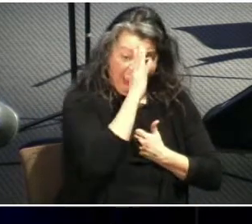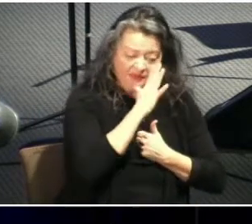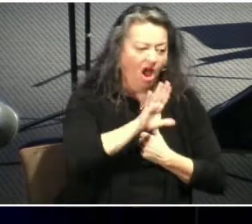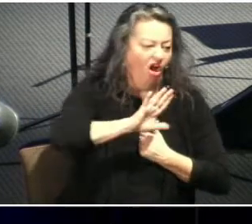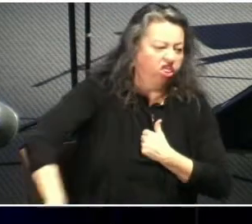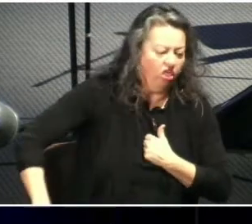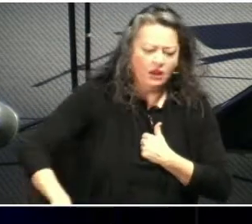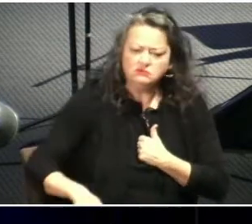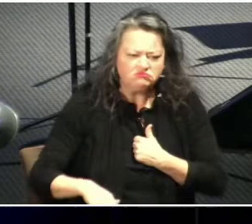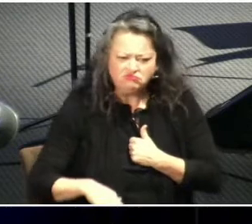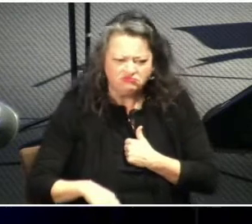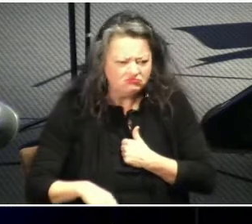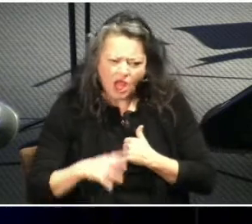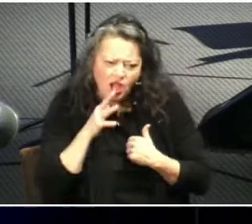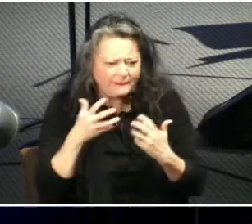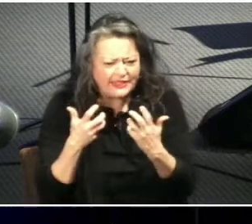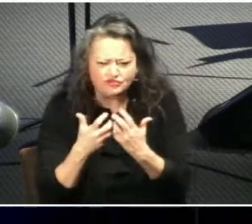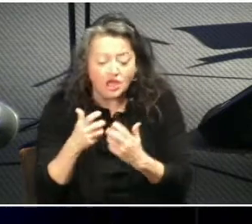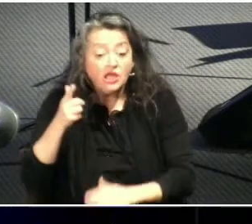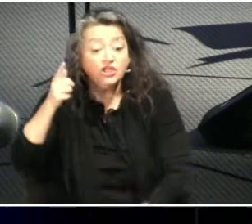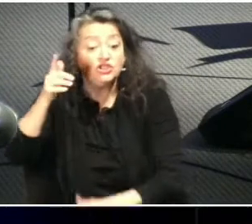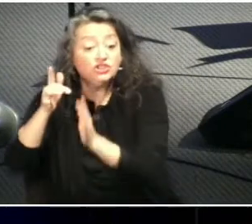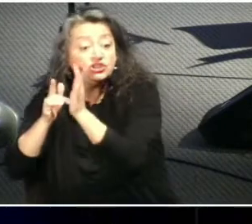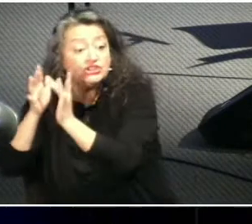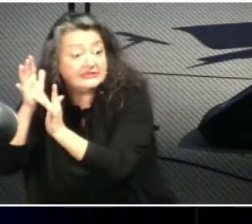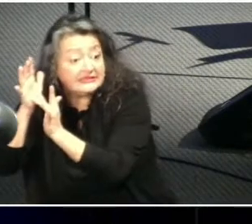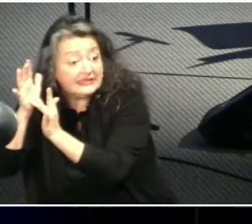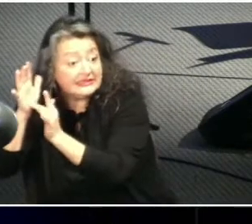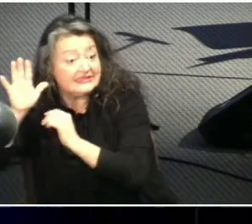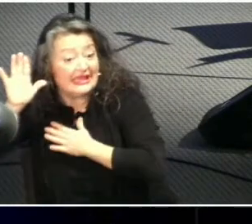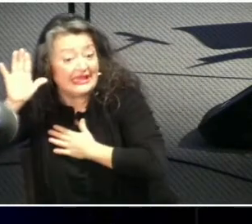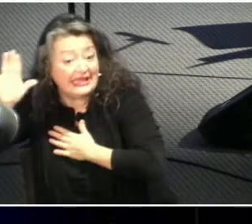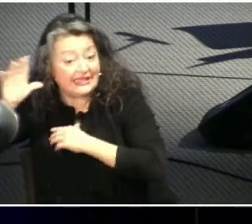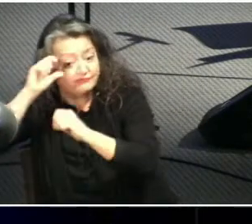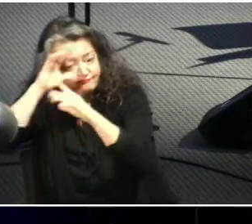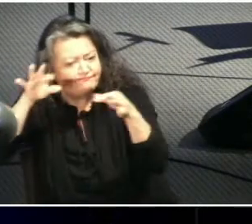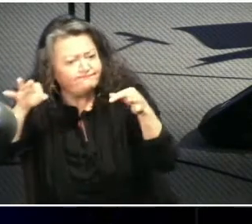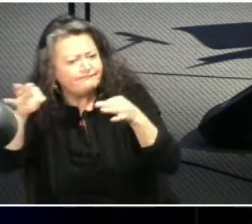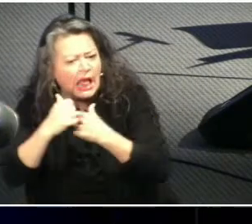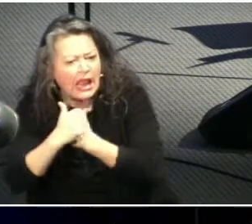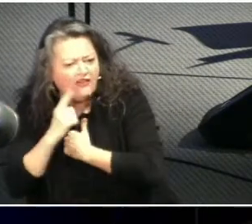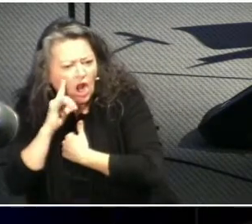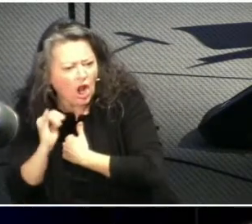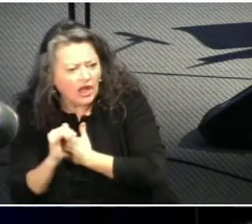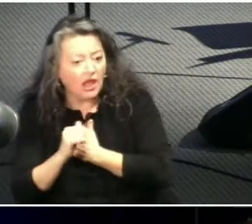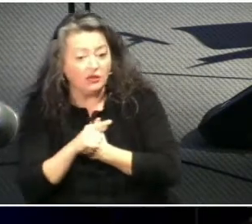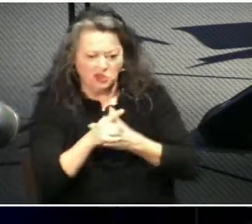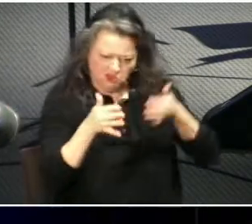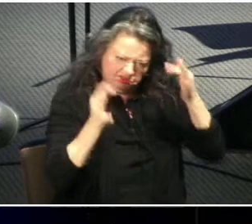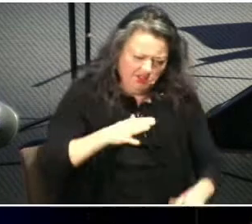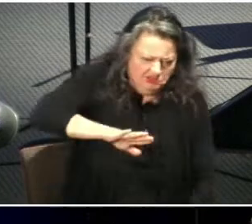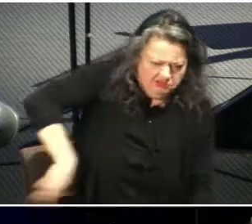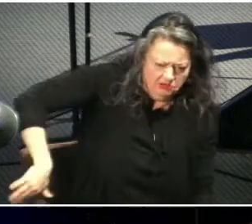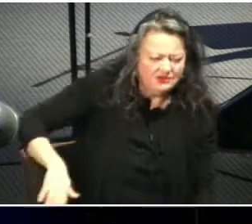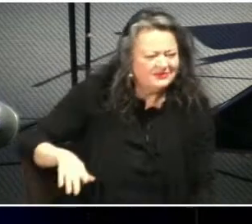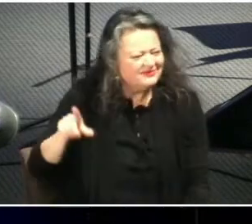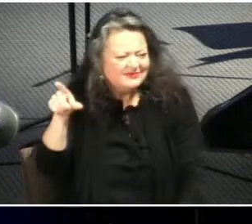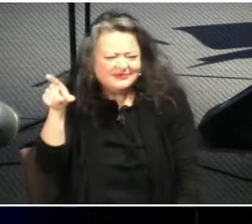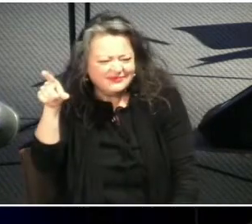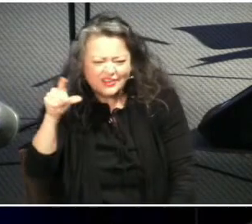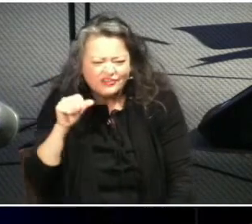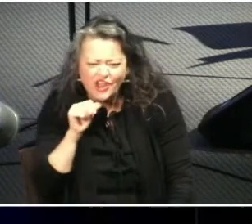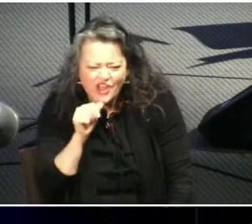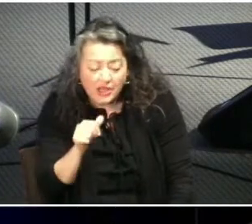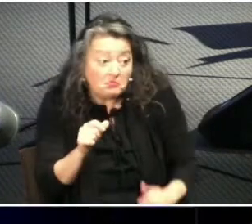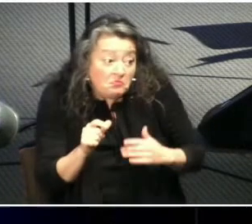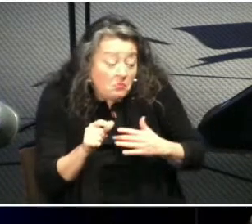happen and if it works for you then i mean by all means do what works for you in your marriage but i haven't found that yet um and i'm not